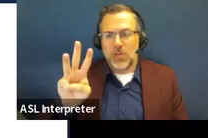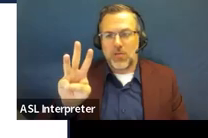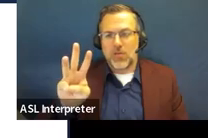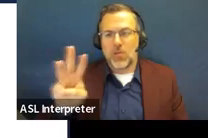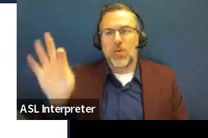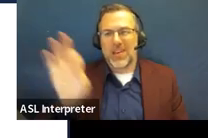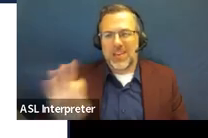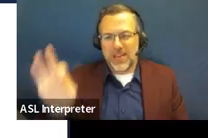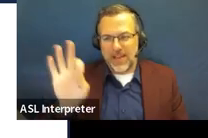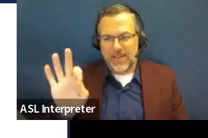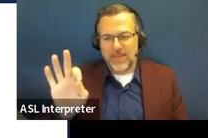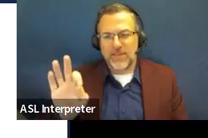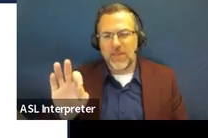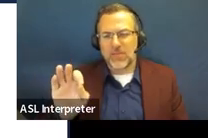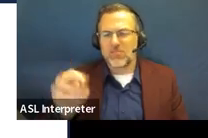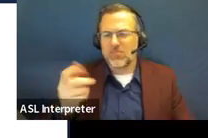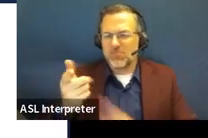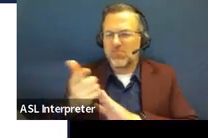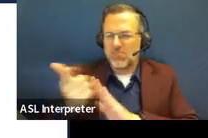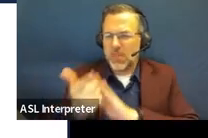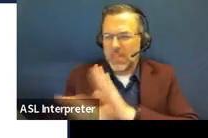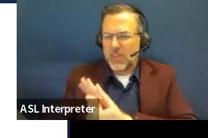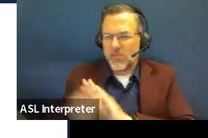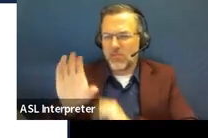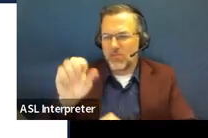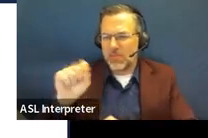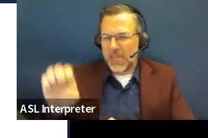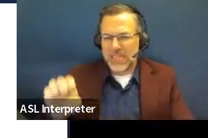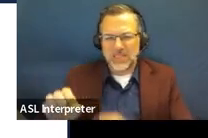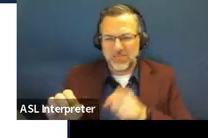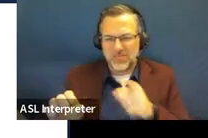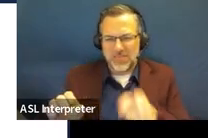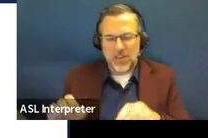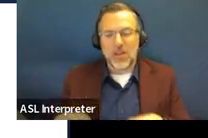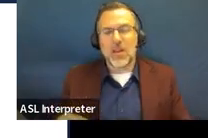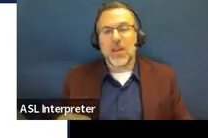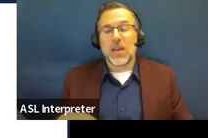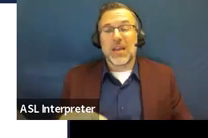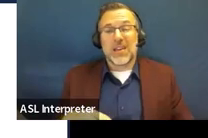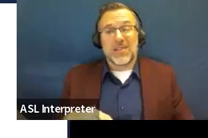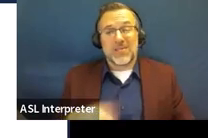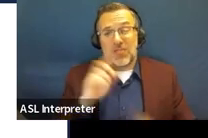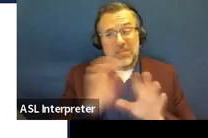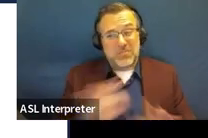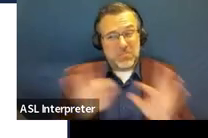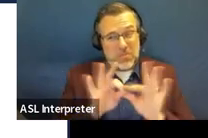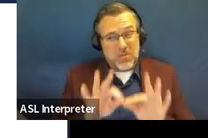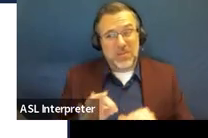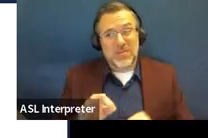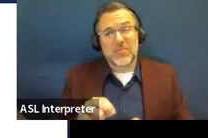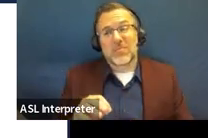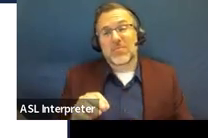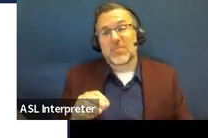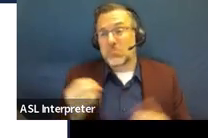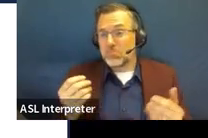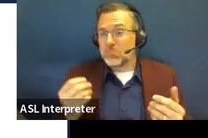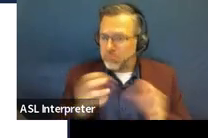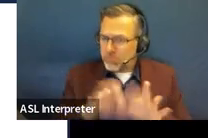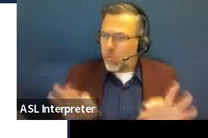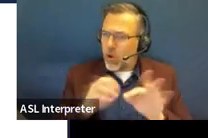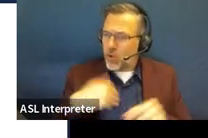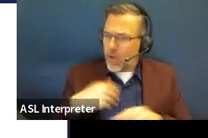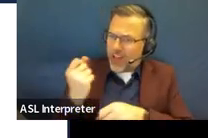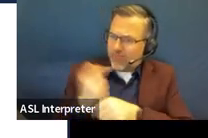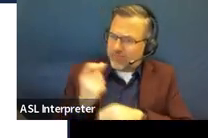progress toward annual goals in general education. Because while you definitely want to have your annual review